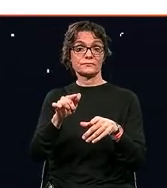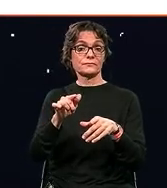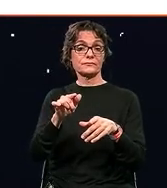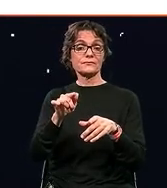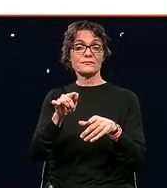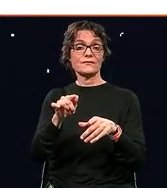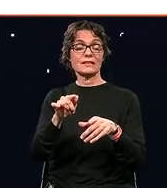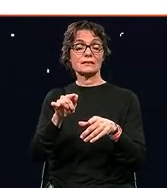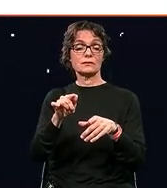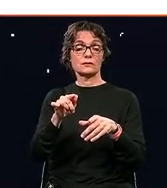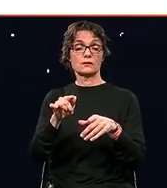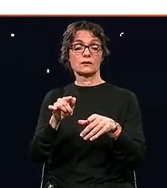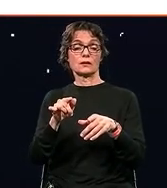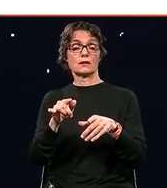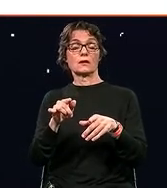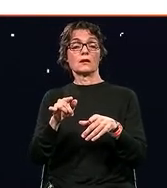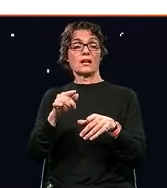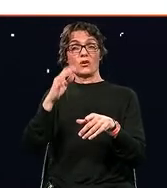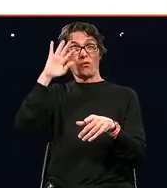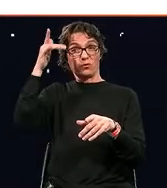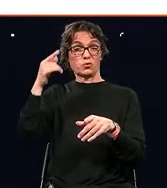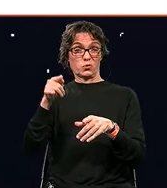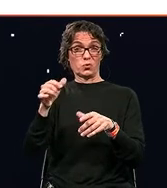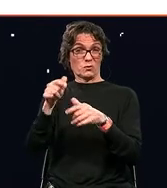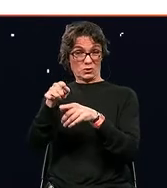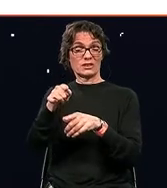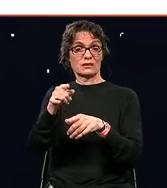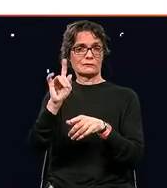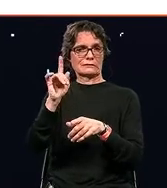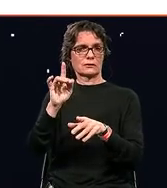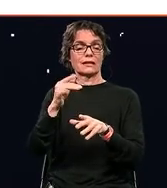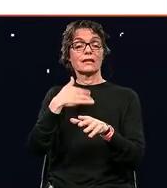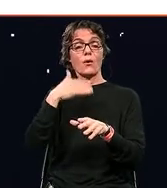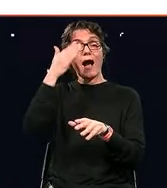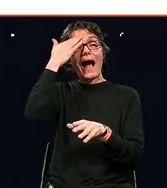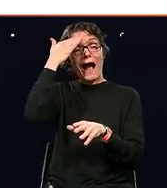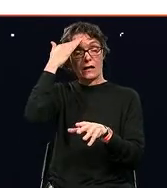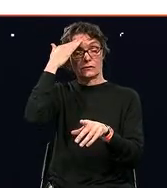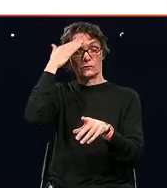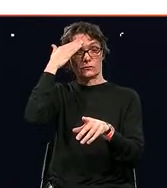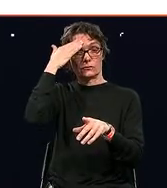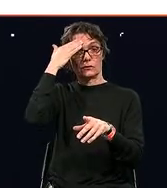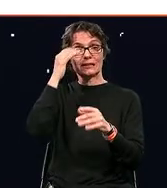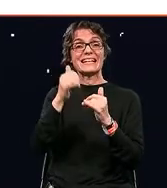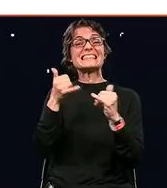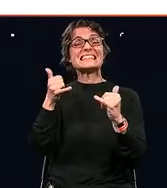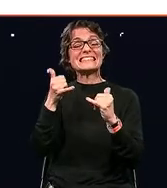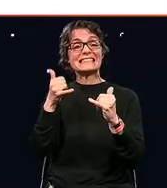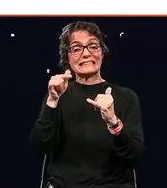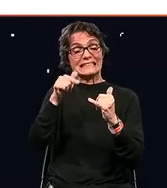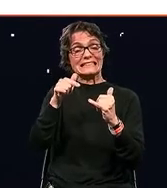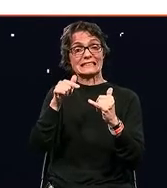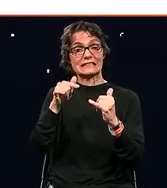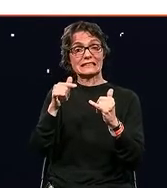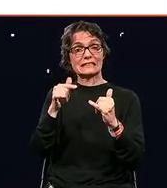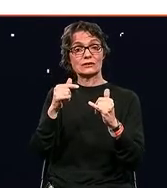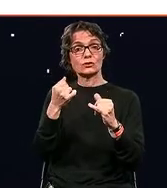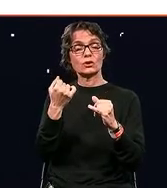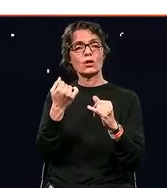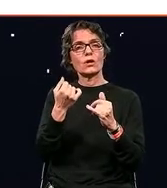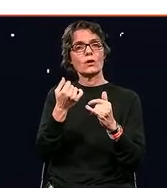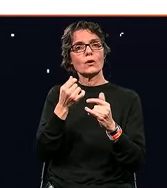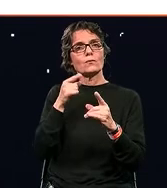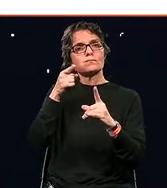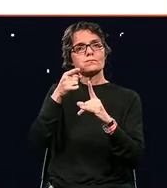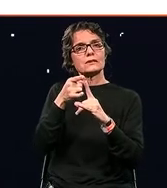preferred future that I want to see. I think that we should use digitalization to really